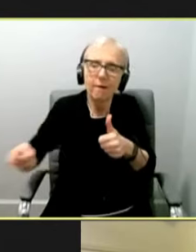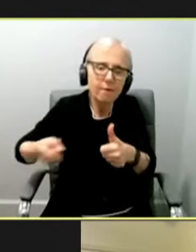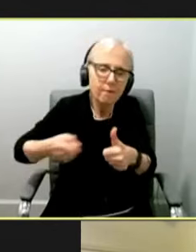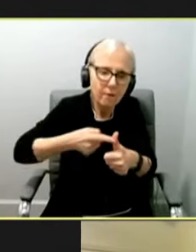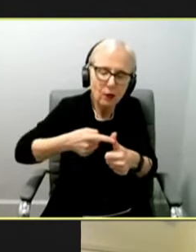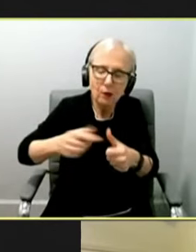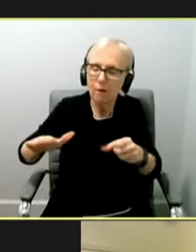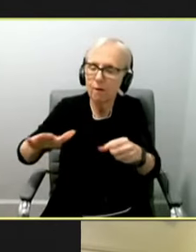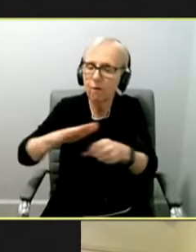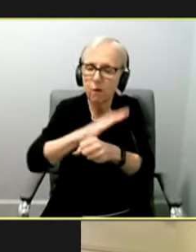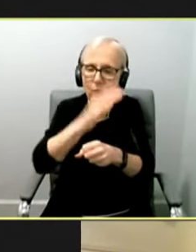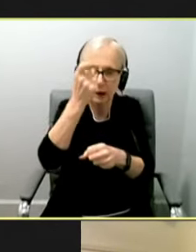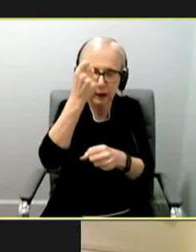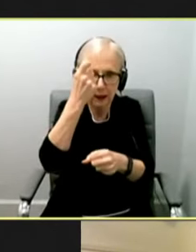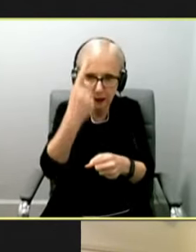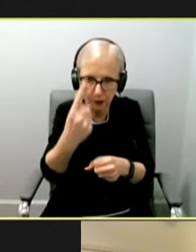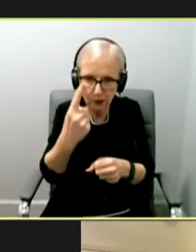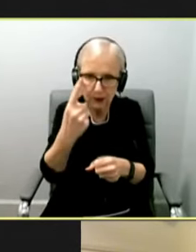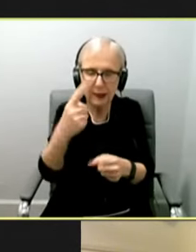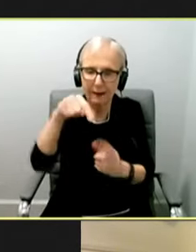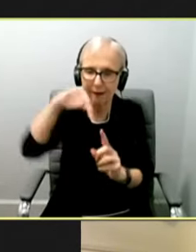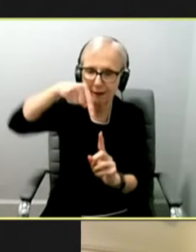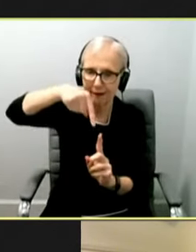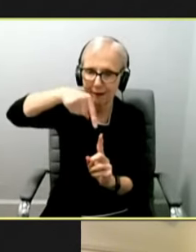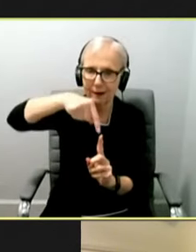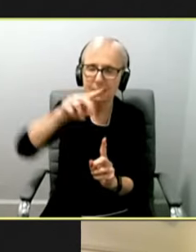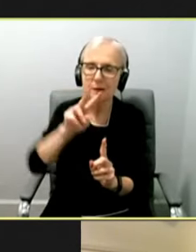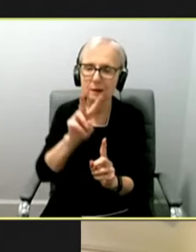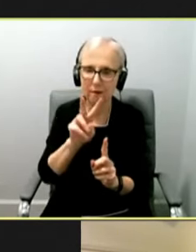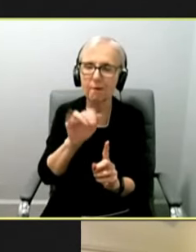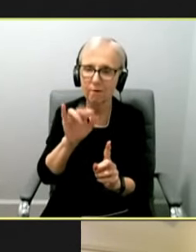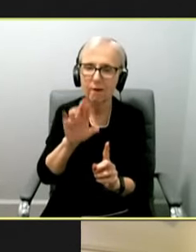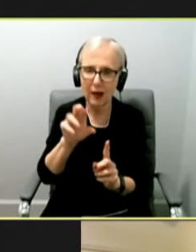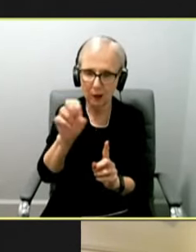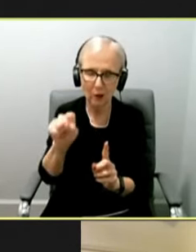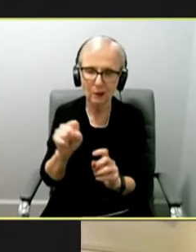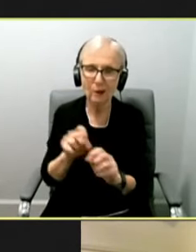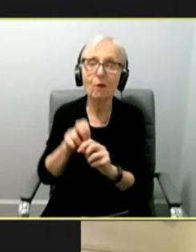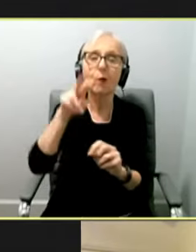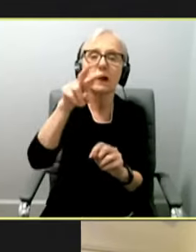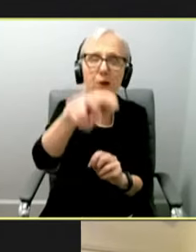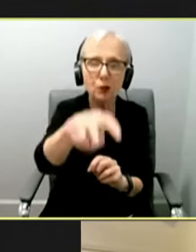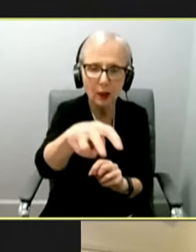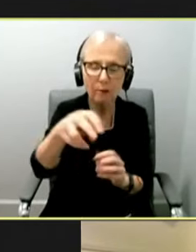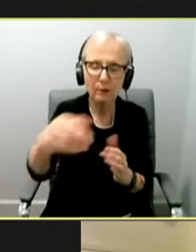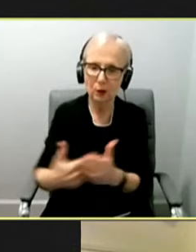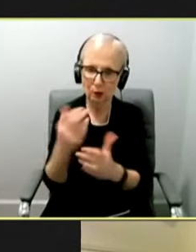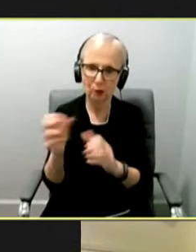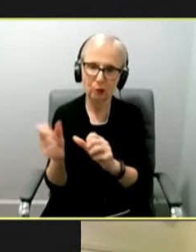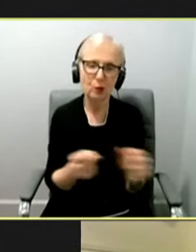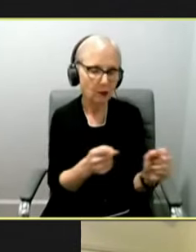understand this virus and the characteristics of this virus before we jump ahead to new strategies.